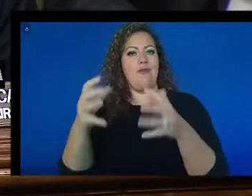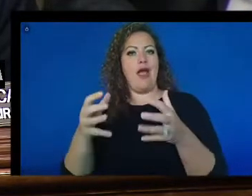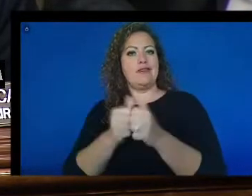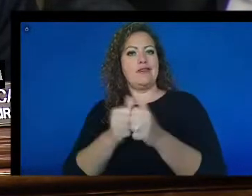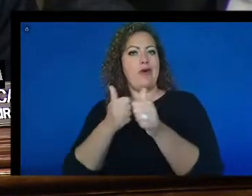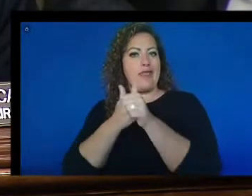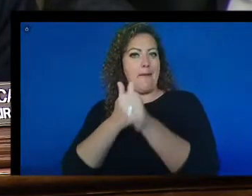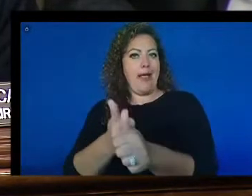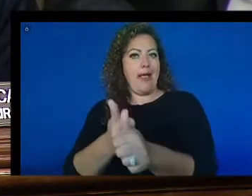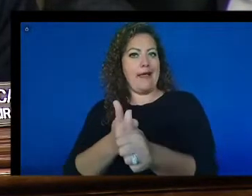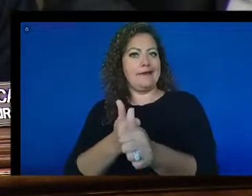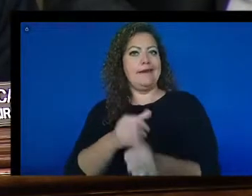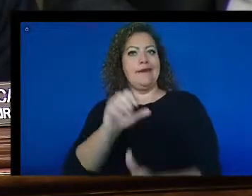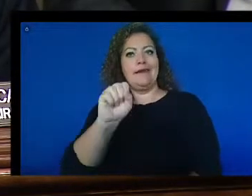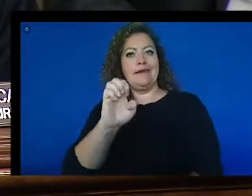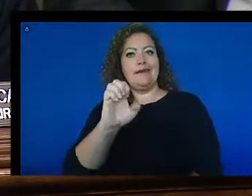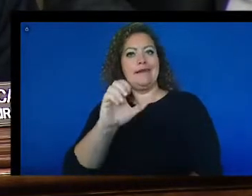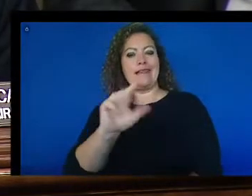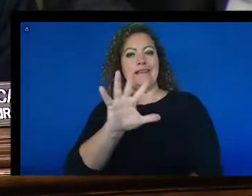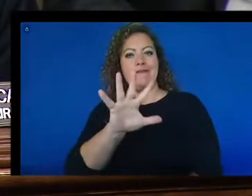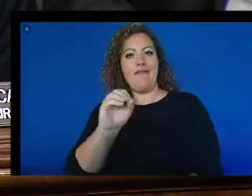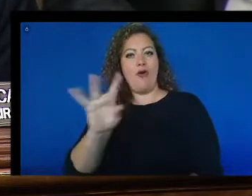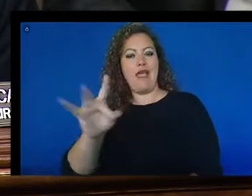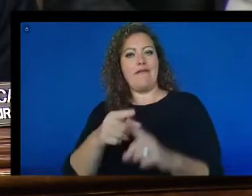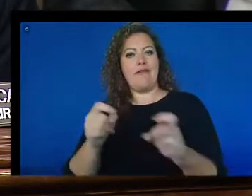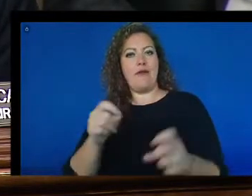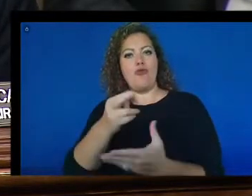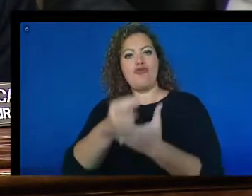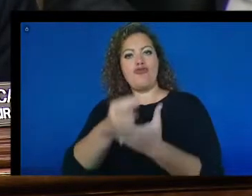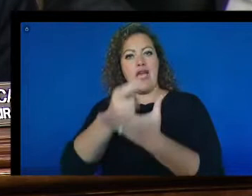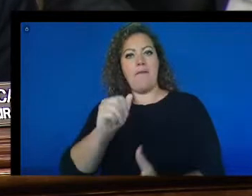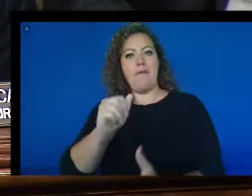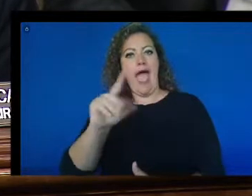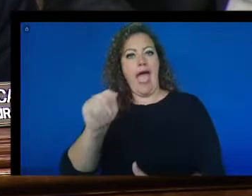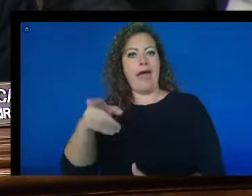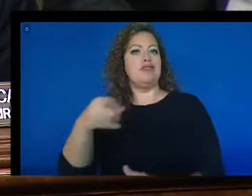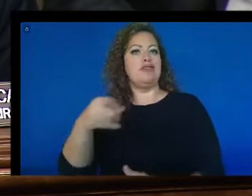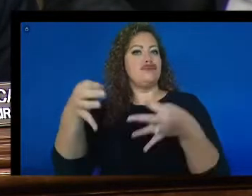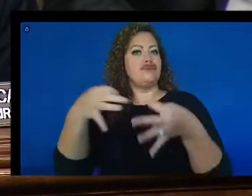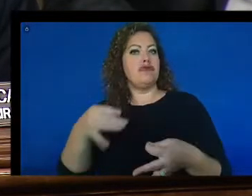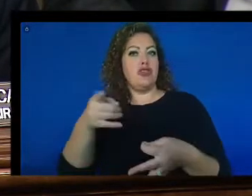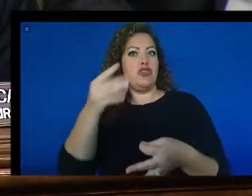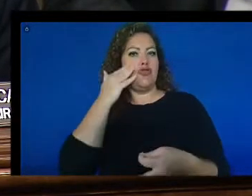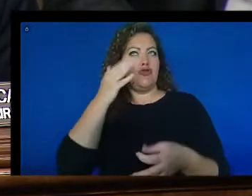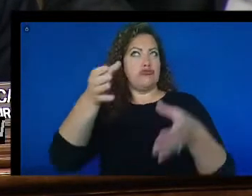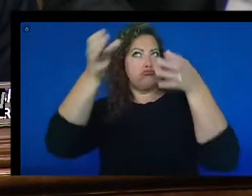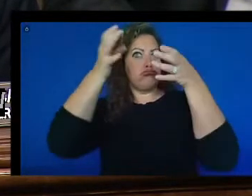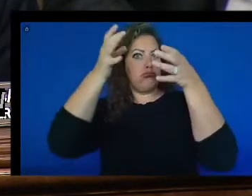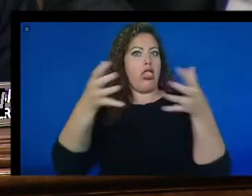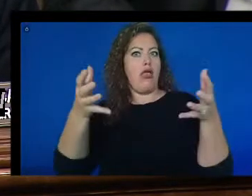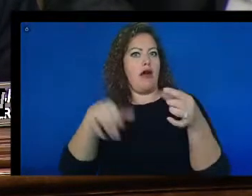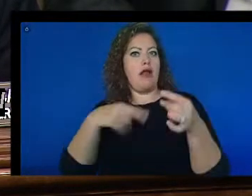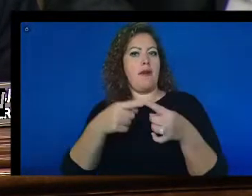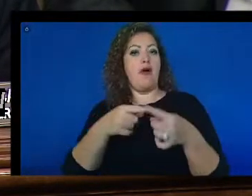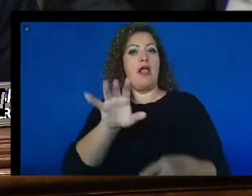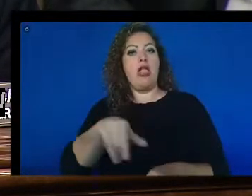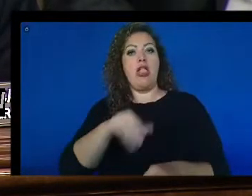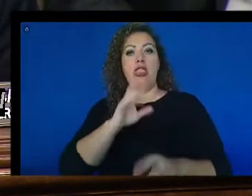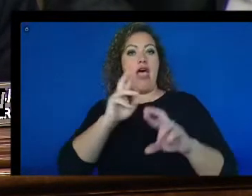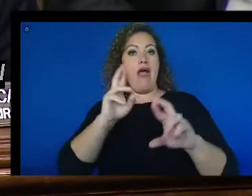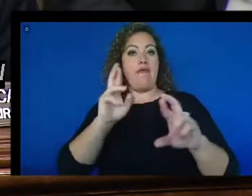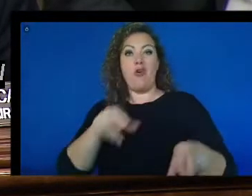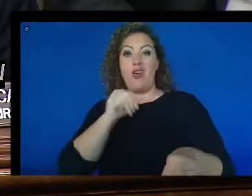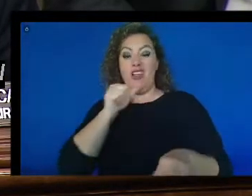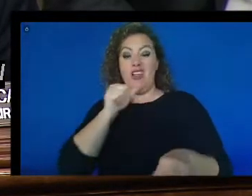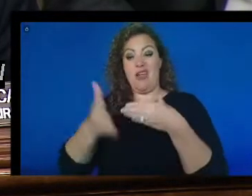of the Rehabilitation Act, which you were highlighting and you know so much about. This report hasn't been completed in the